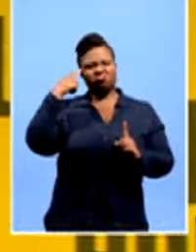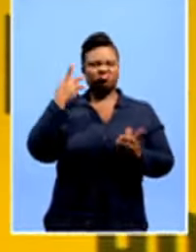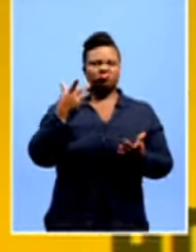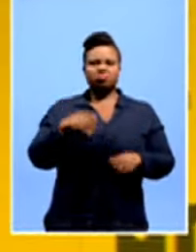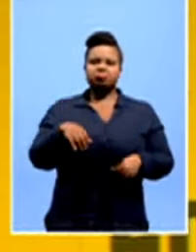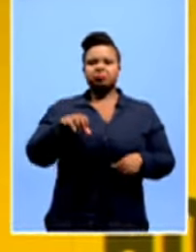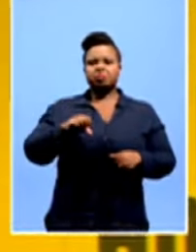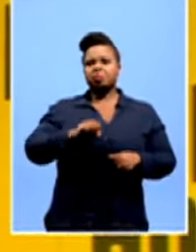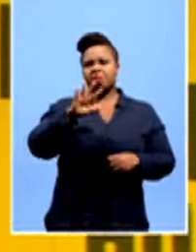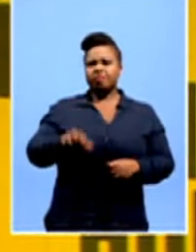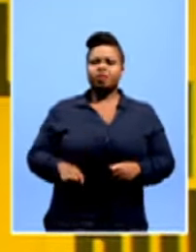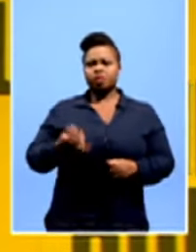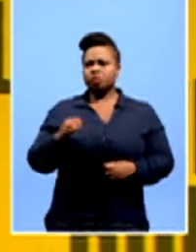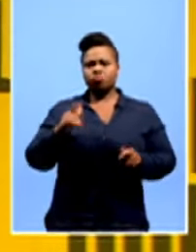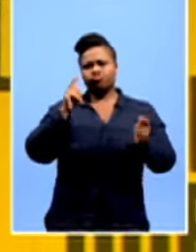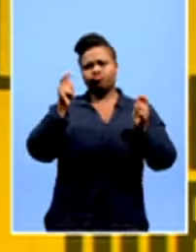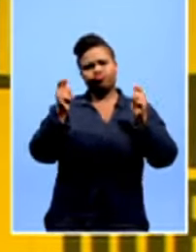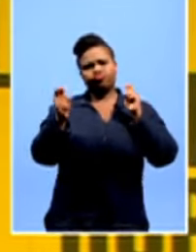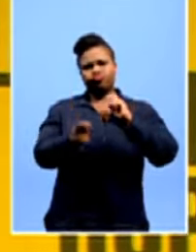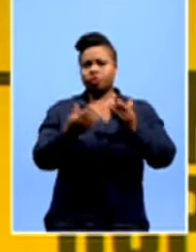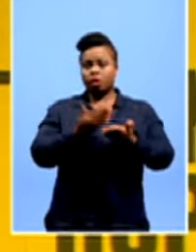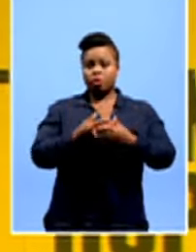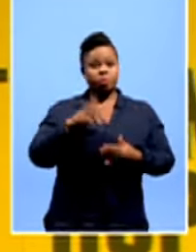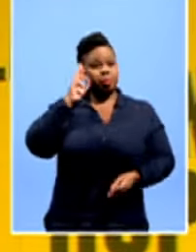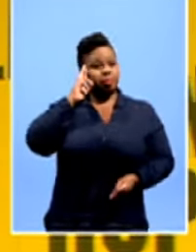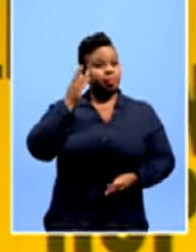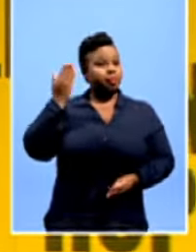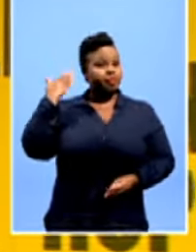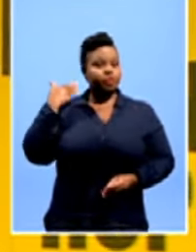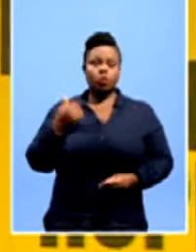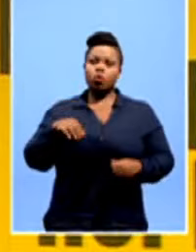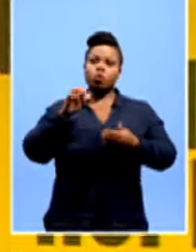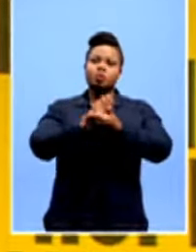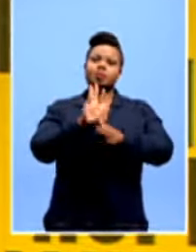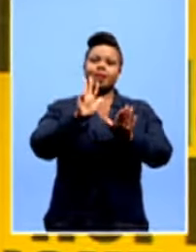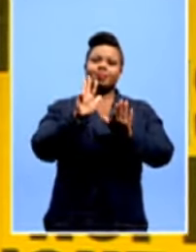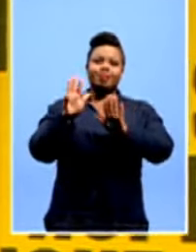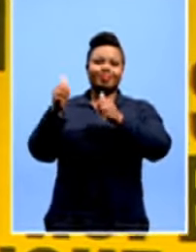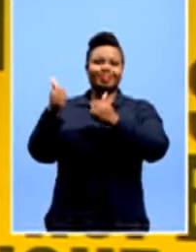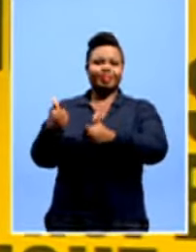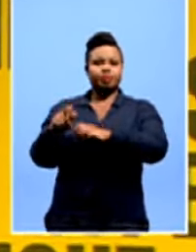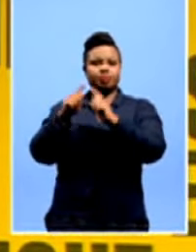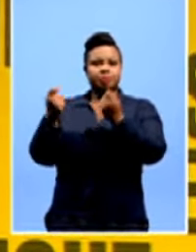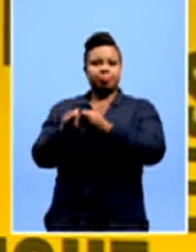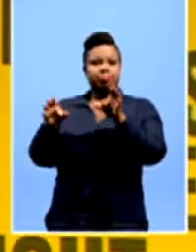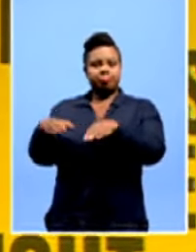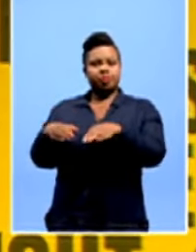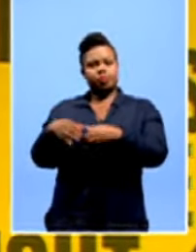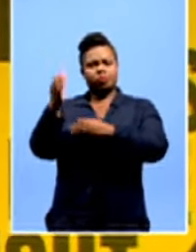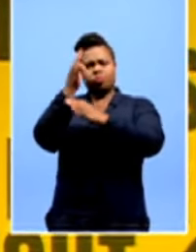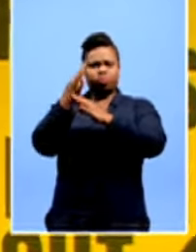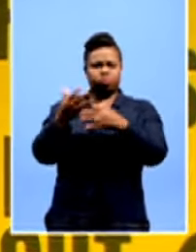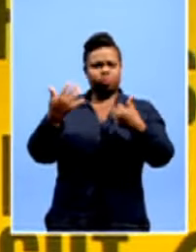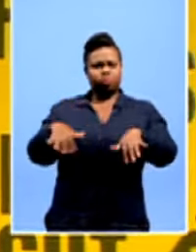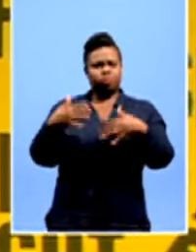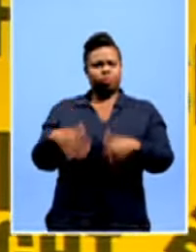a relevant tool for change. Tovey, of course, you'll remember, was part of that historic 1996 squad that lifted the Africa